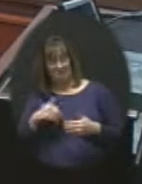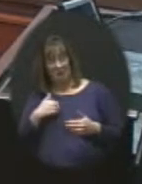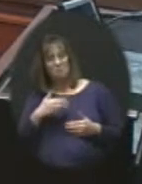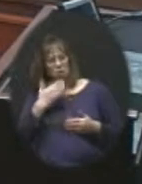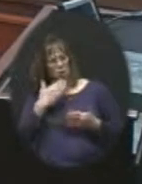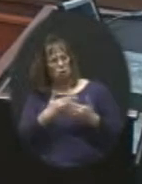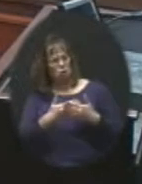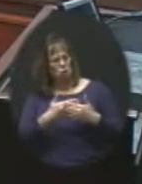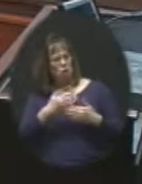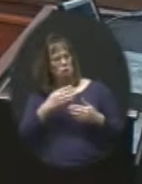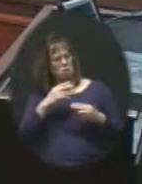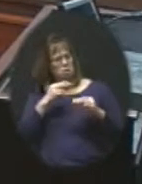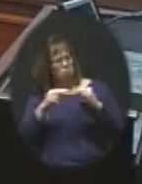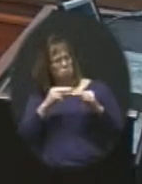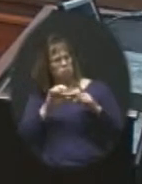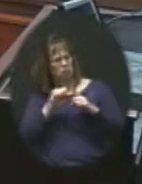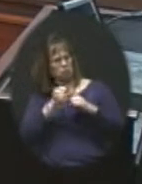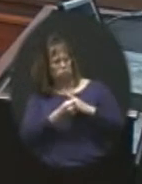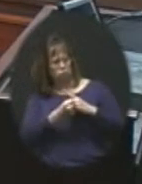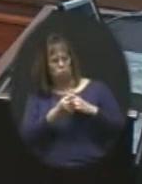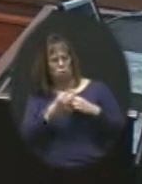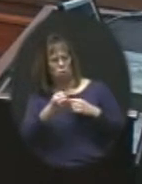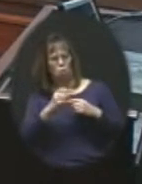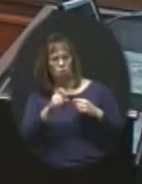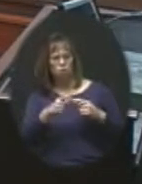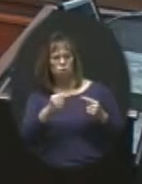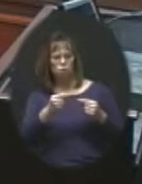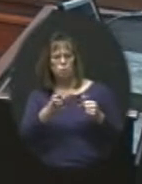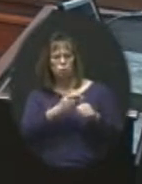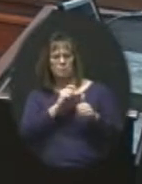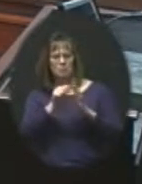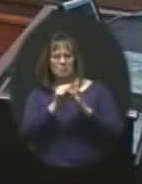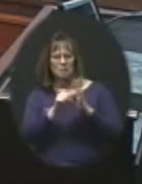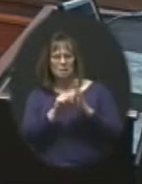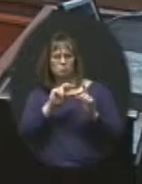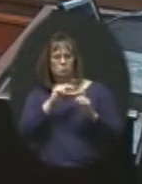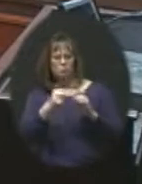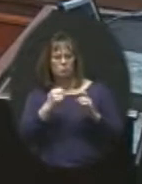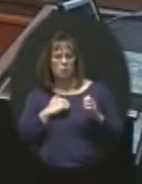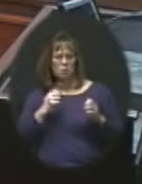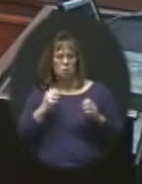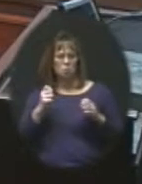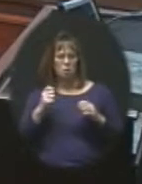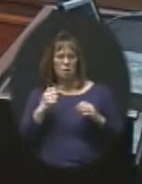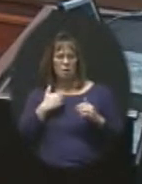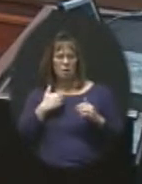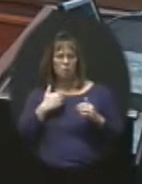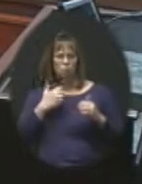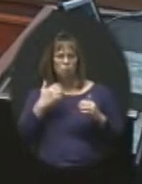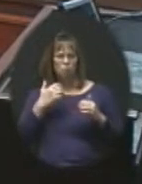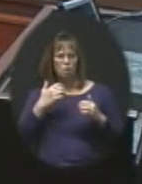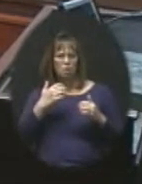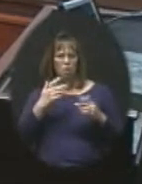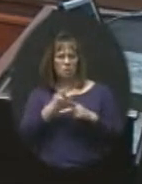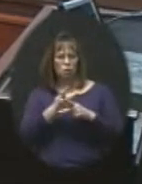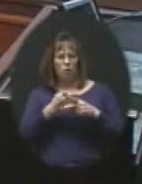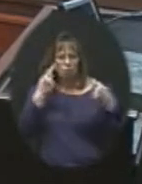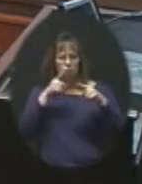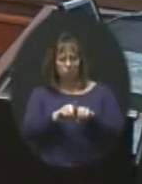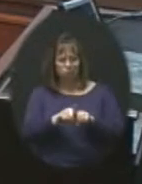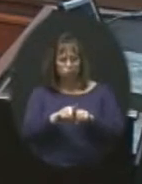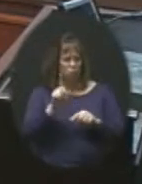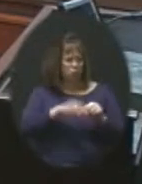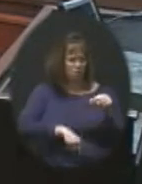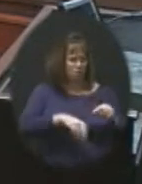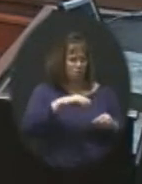good bargaining situation. And so what we had to do from the state side of this, we had to come back and find a compromise because we couldn't vote